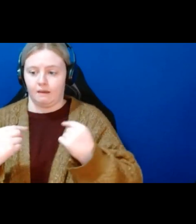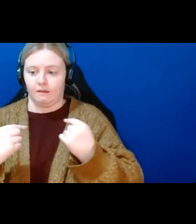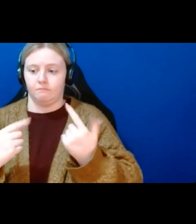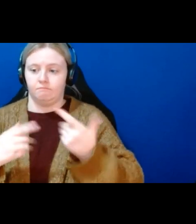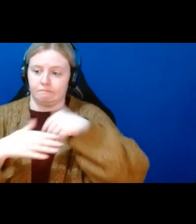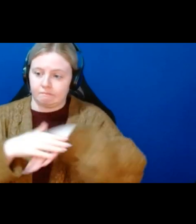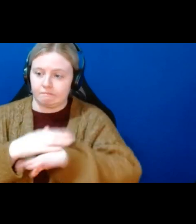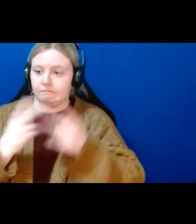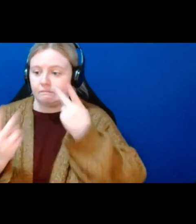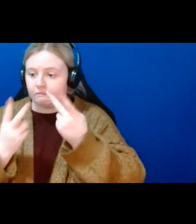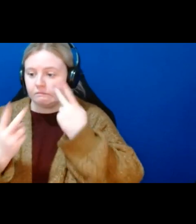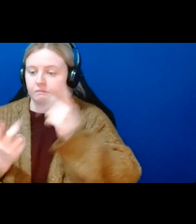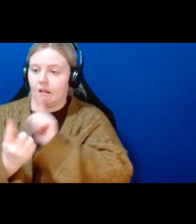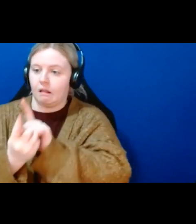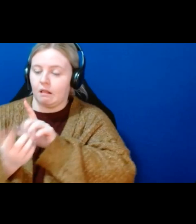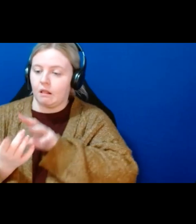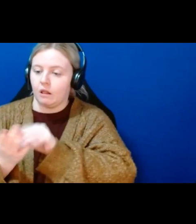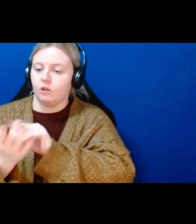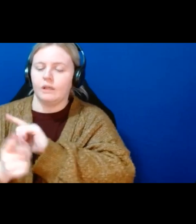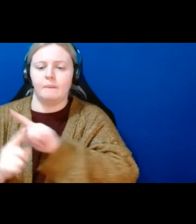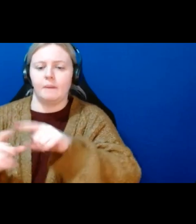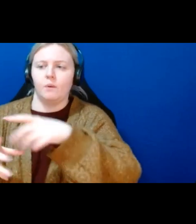one-on-one learning what about in rural areas